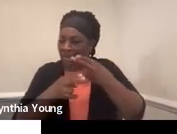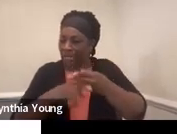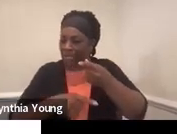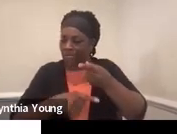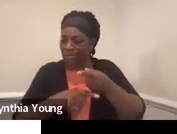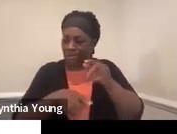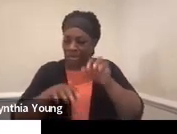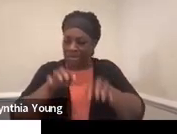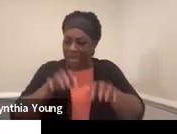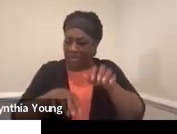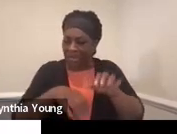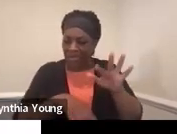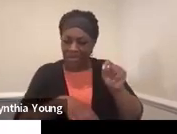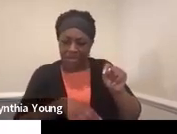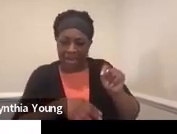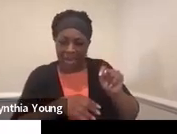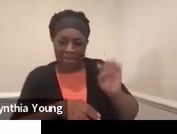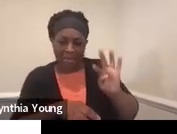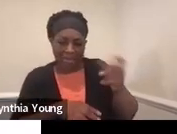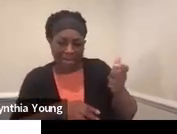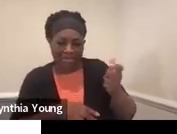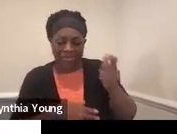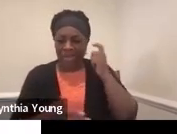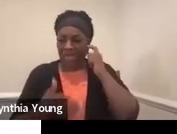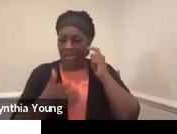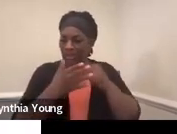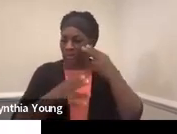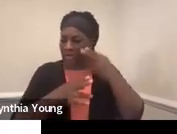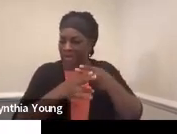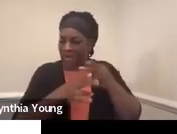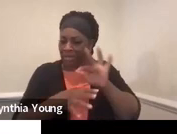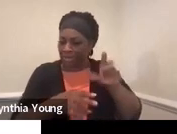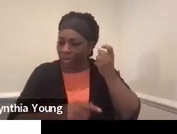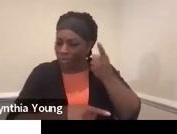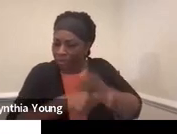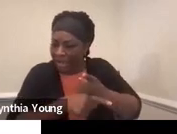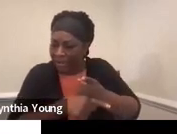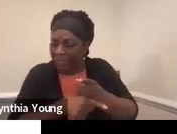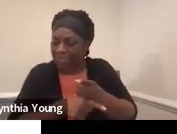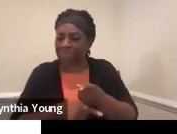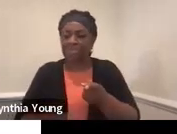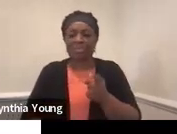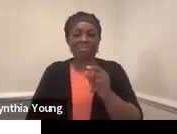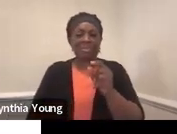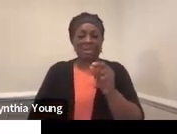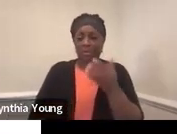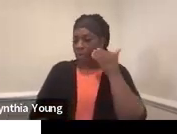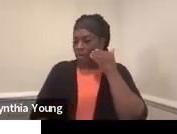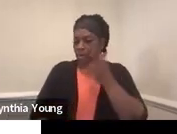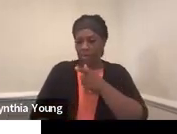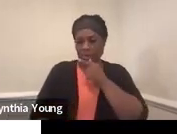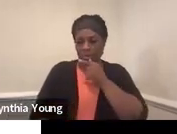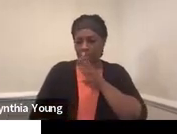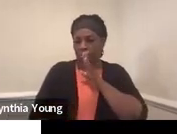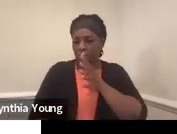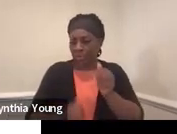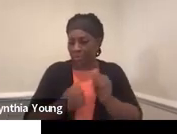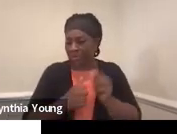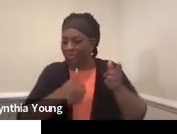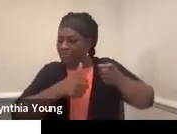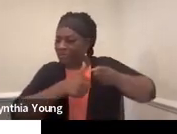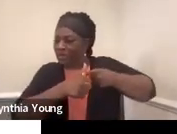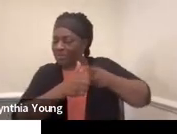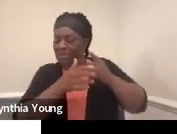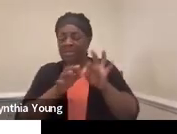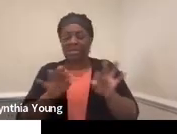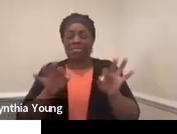box. It makes it a little bit easier for us, and we like to know who we're talking to first, but we